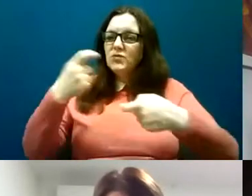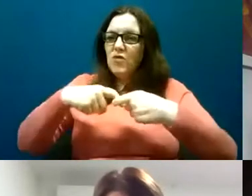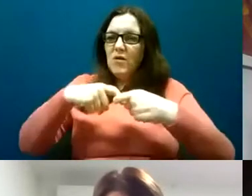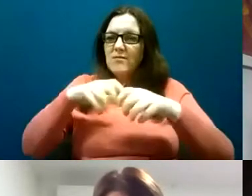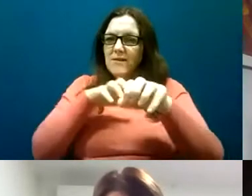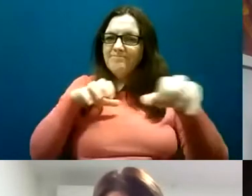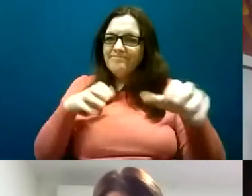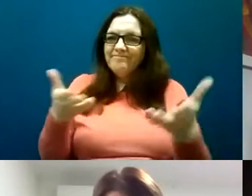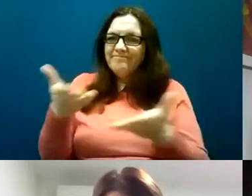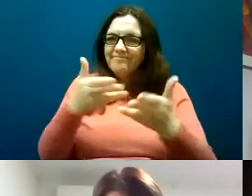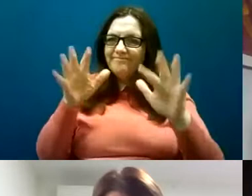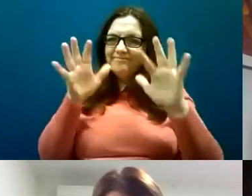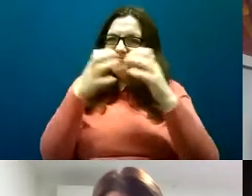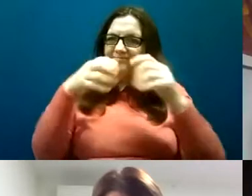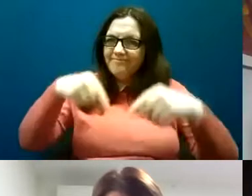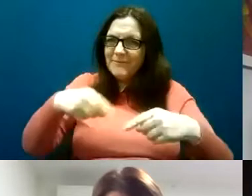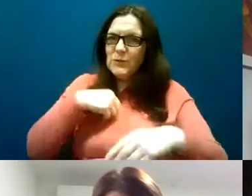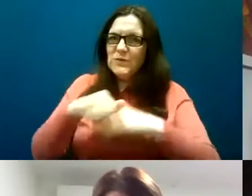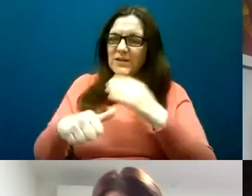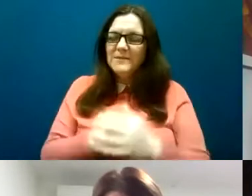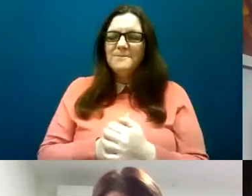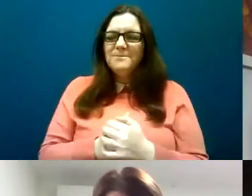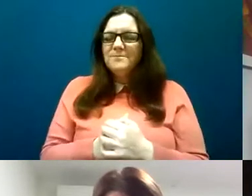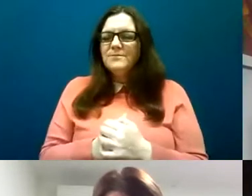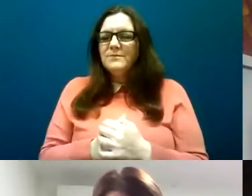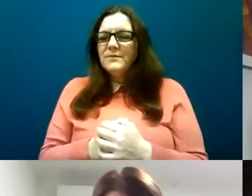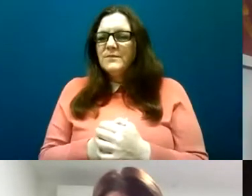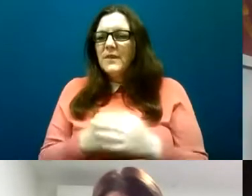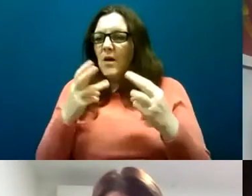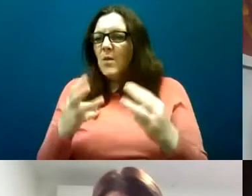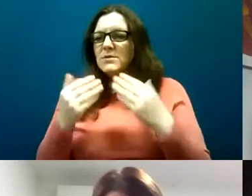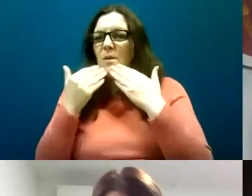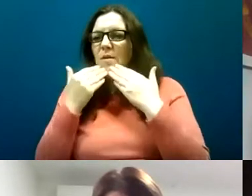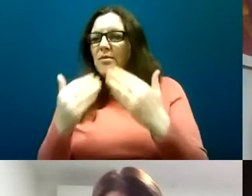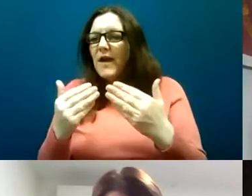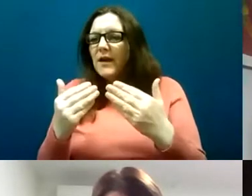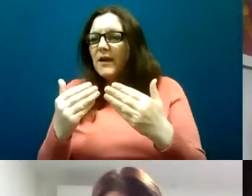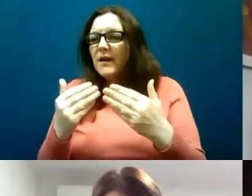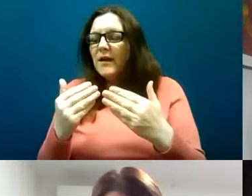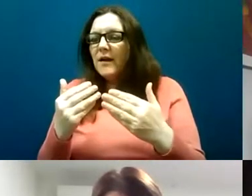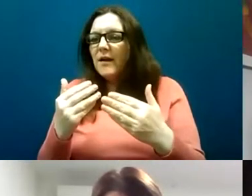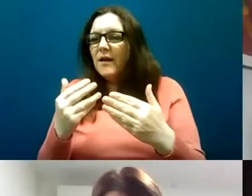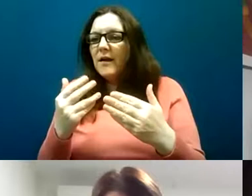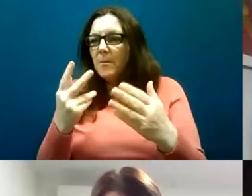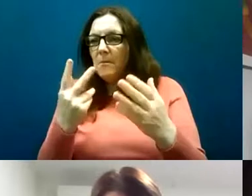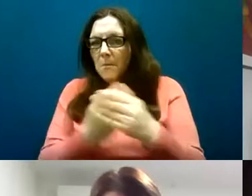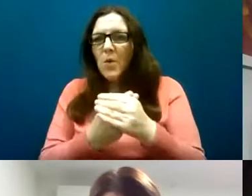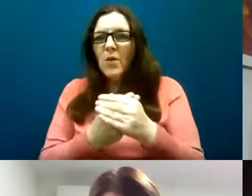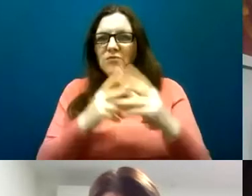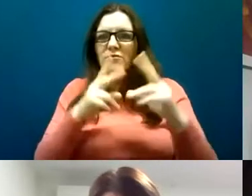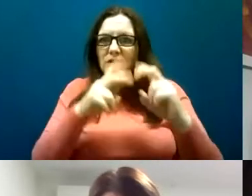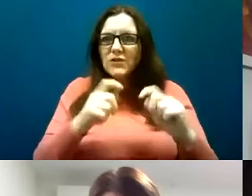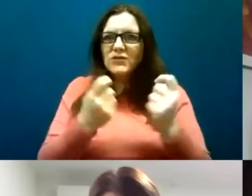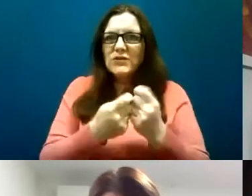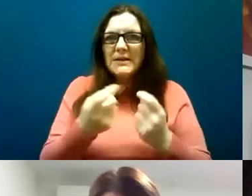today I'd also like to take the opportunity of thanking both research teams for